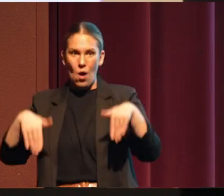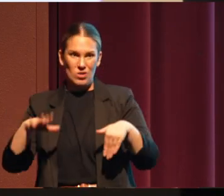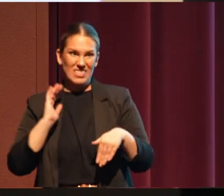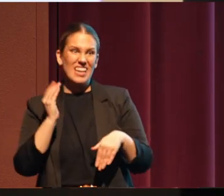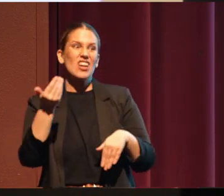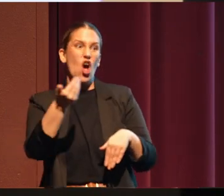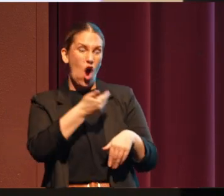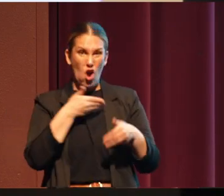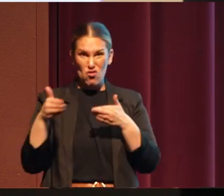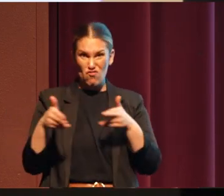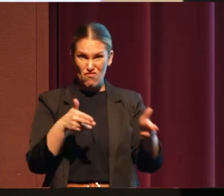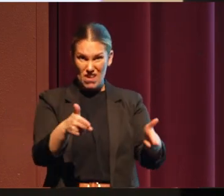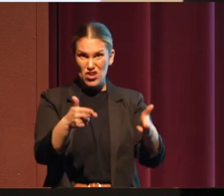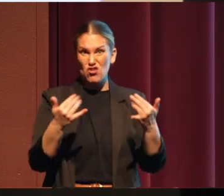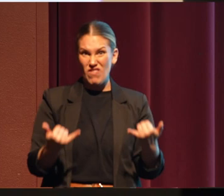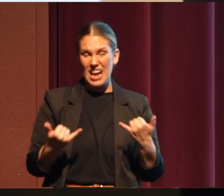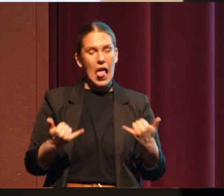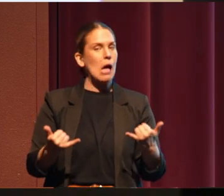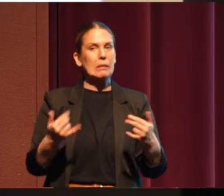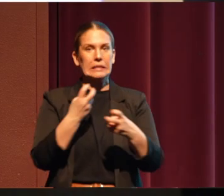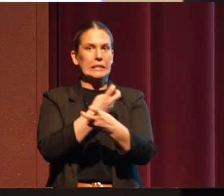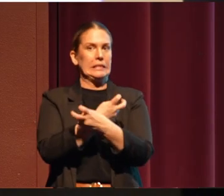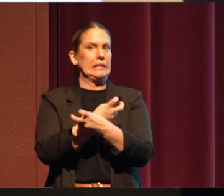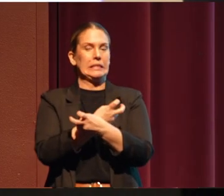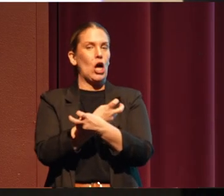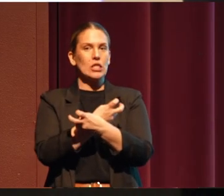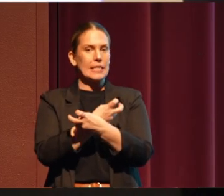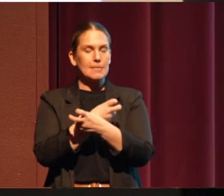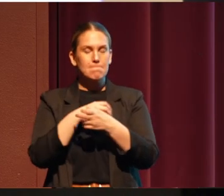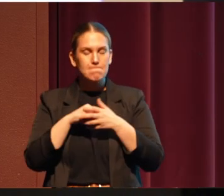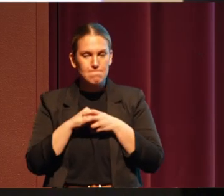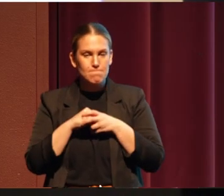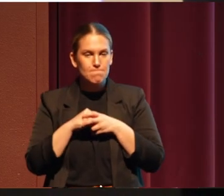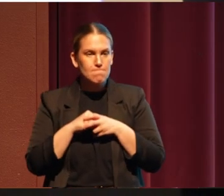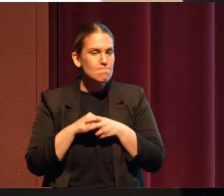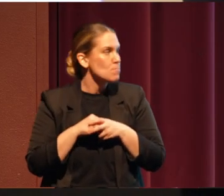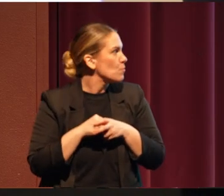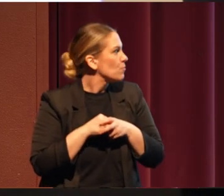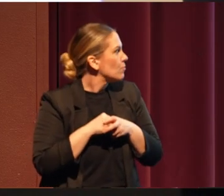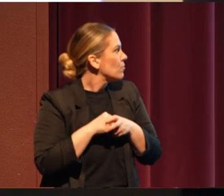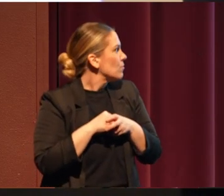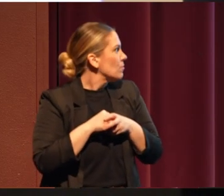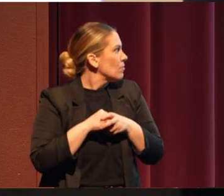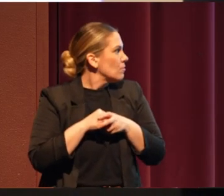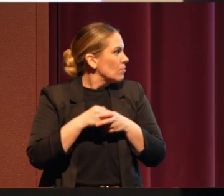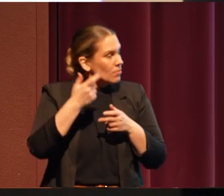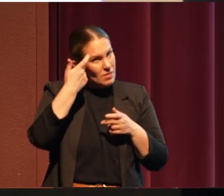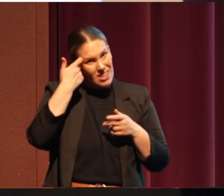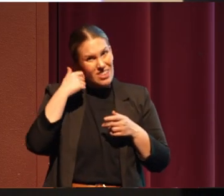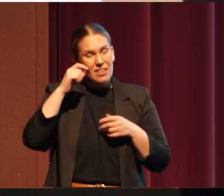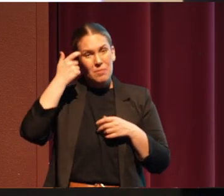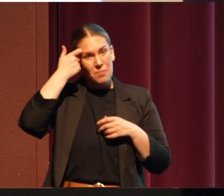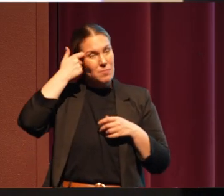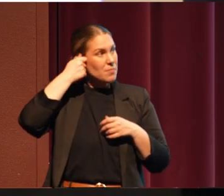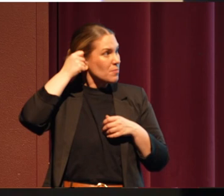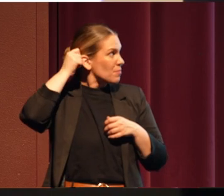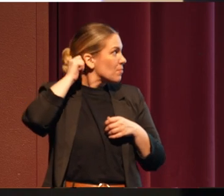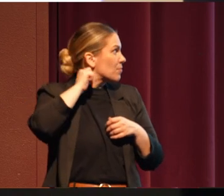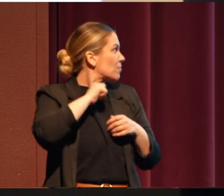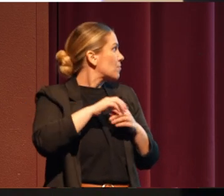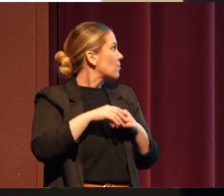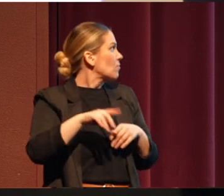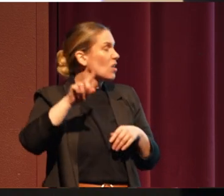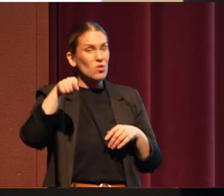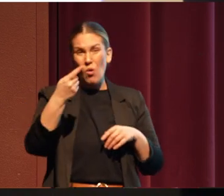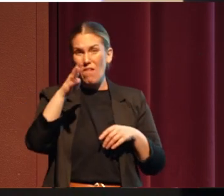toxic right now. One of our food staples, the Chihuahua and Koptu, is there's only 40,000 of them left in the world.